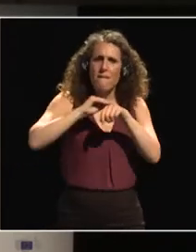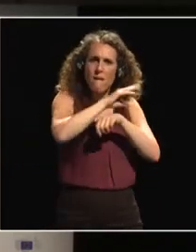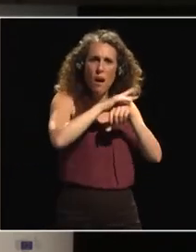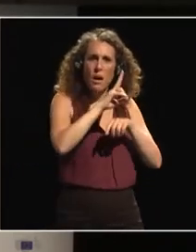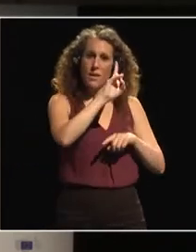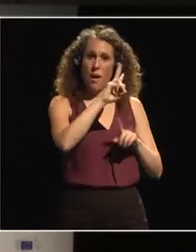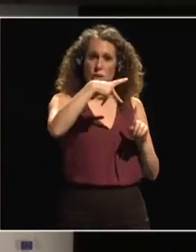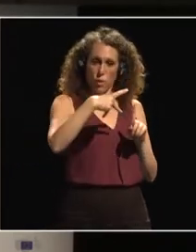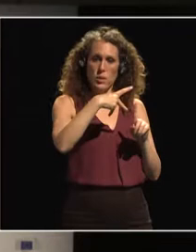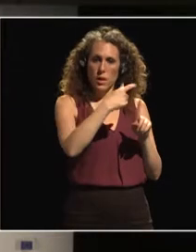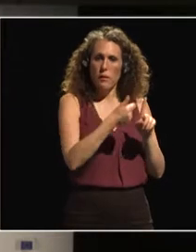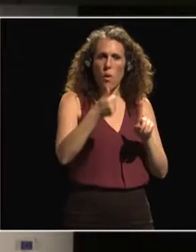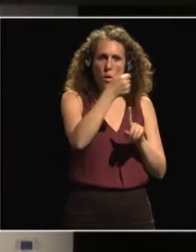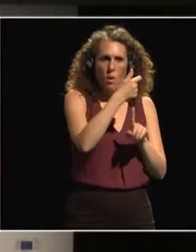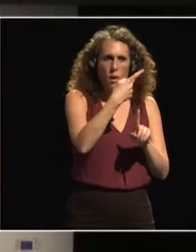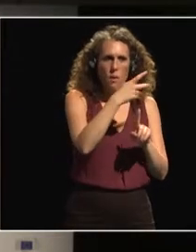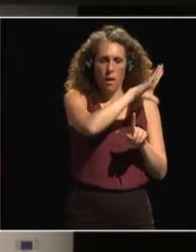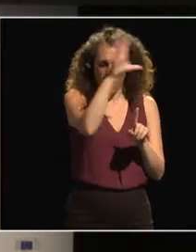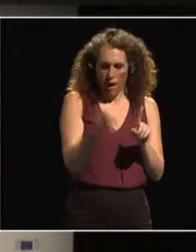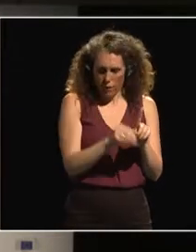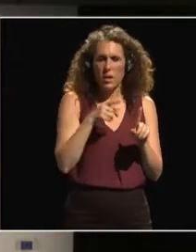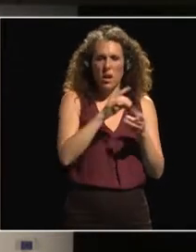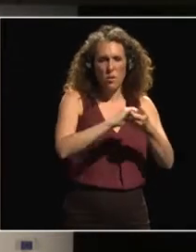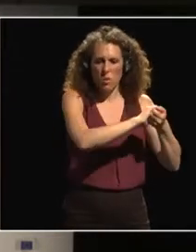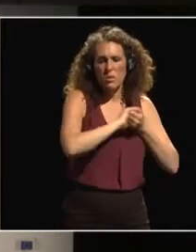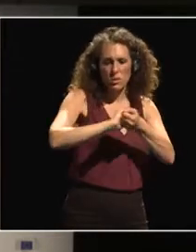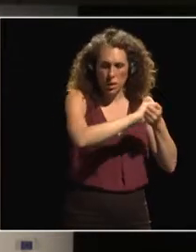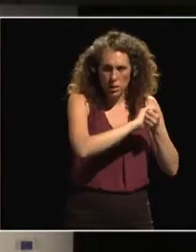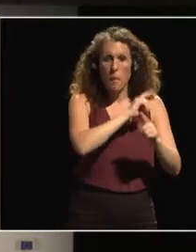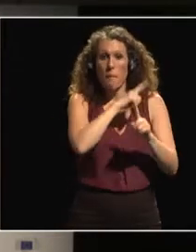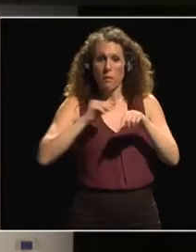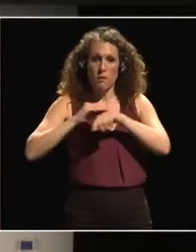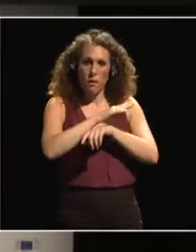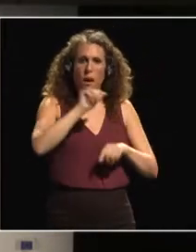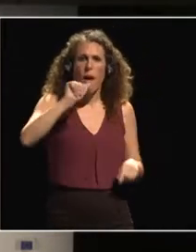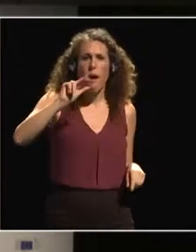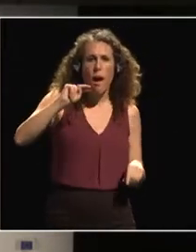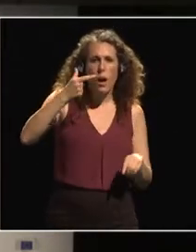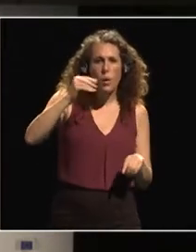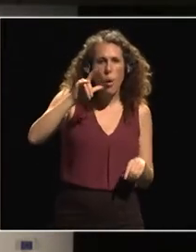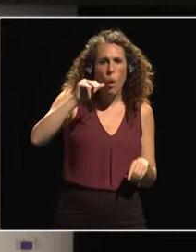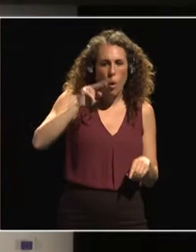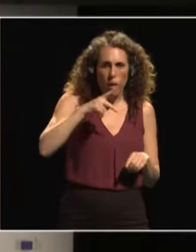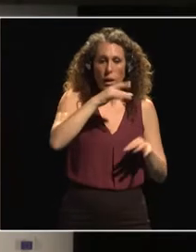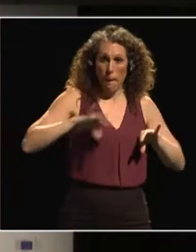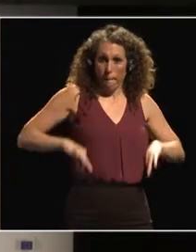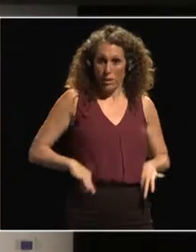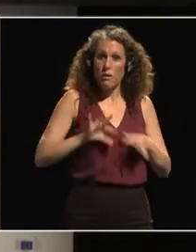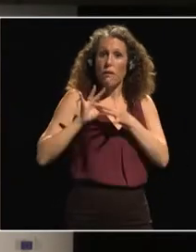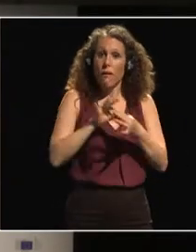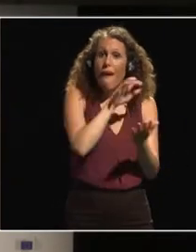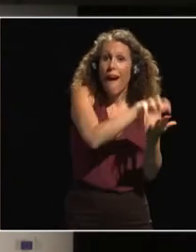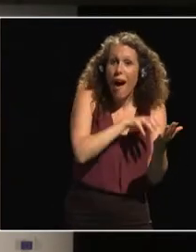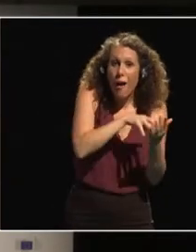-African Women Organization. She has served as a special advisor to the Angolan Minister of Agriculture and was secretary